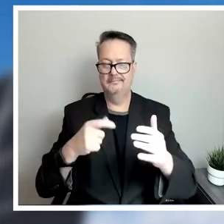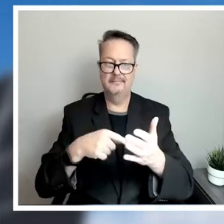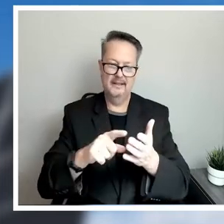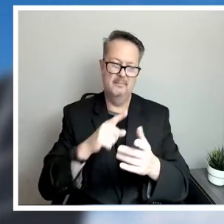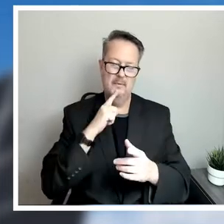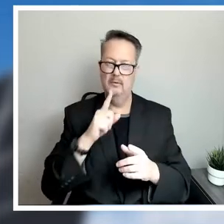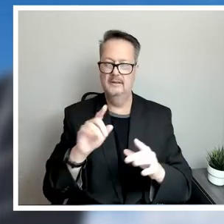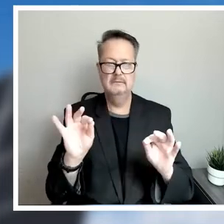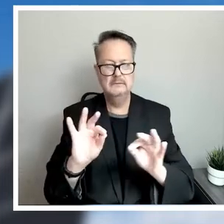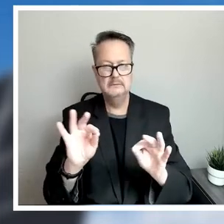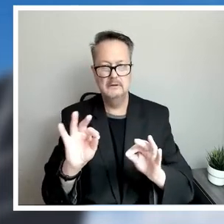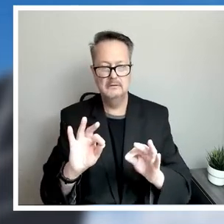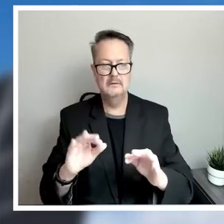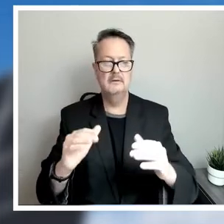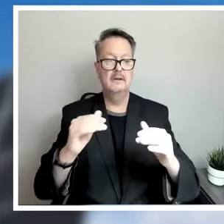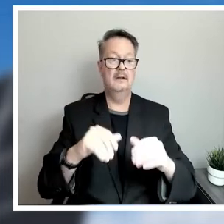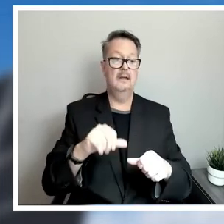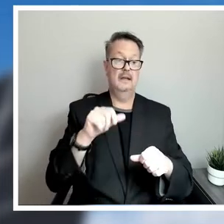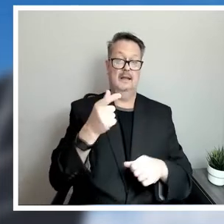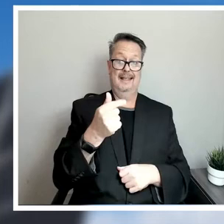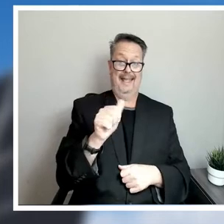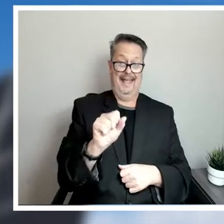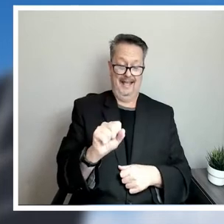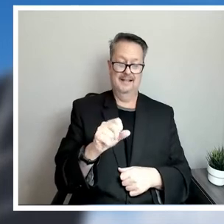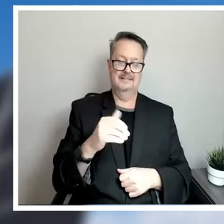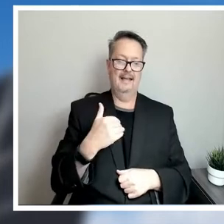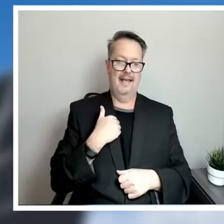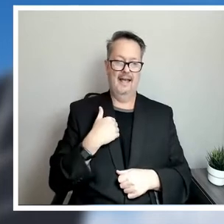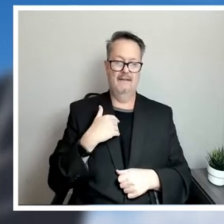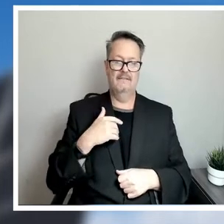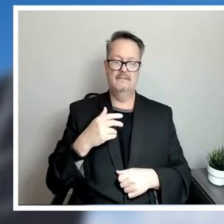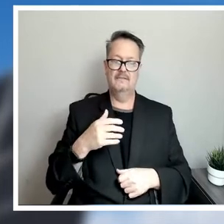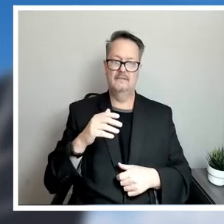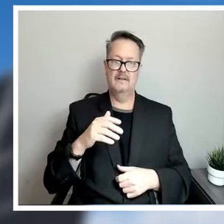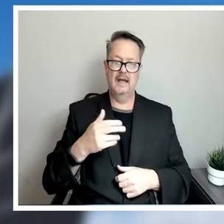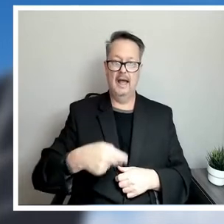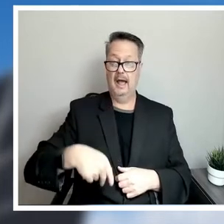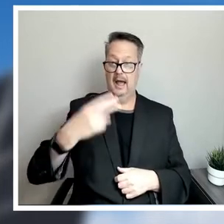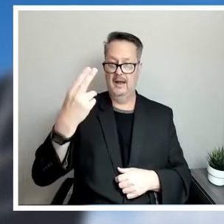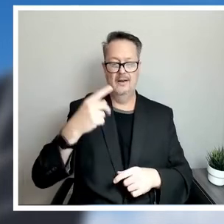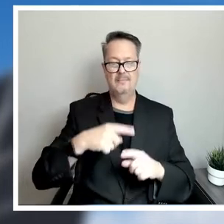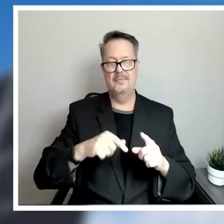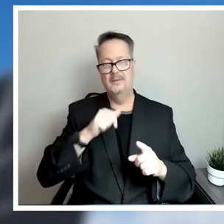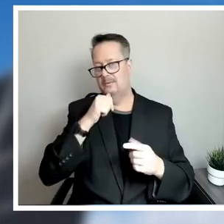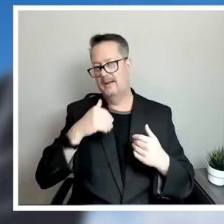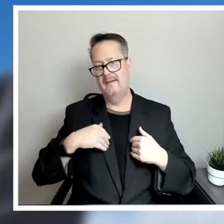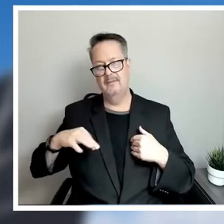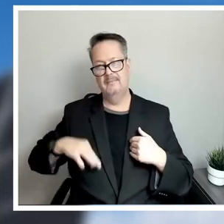little bit higher total bill impact, but they don't have the benefit of our blended fuel that our electric customers do.